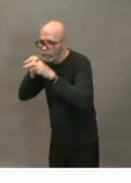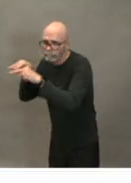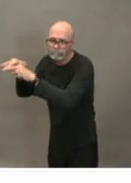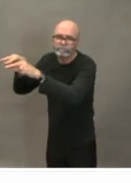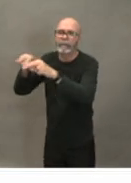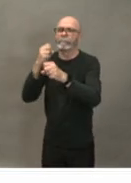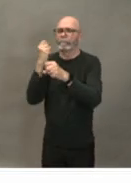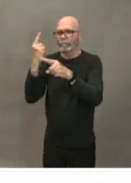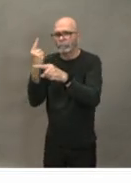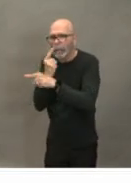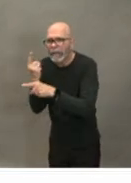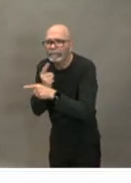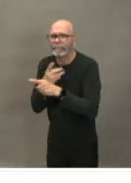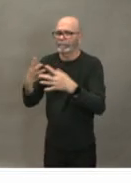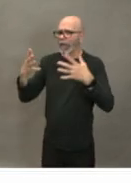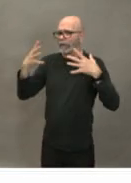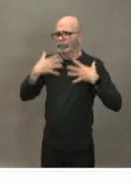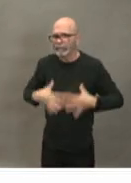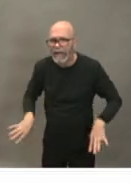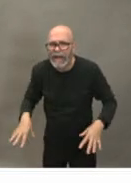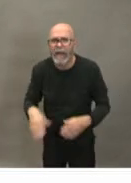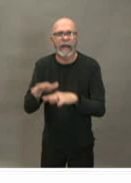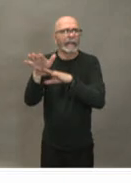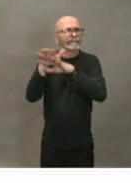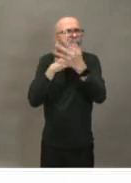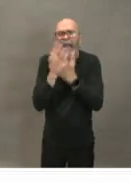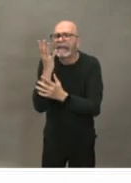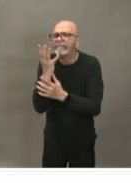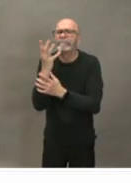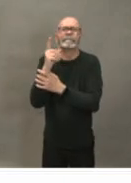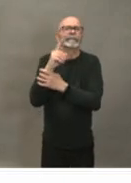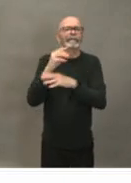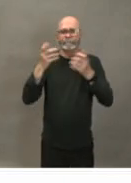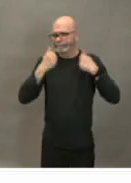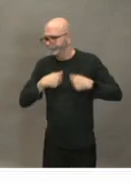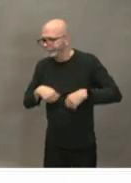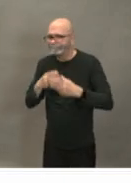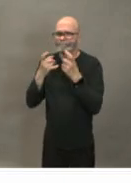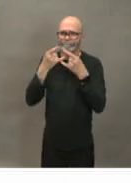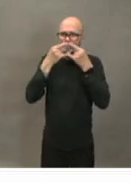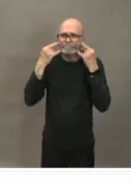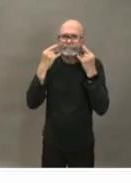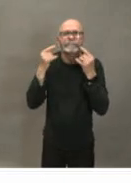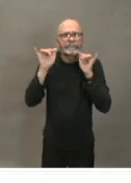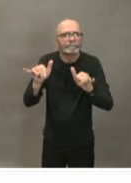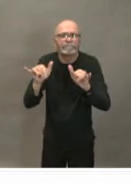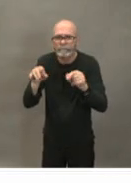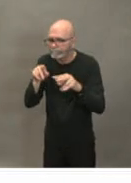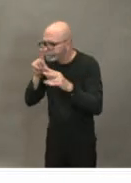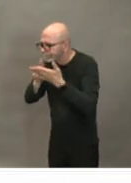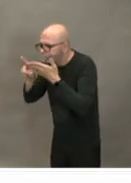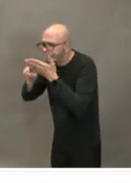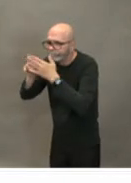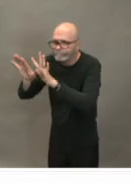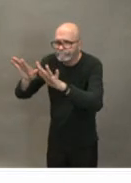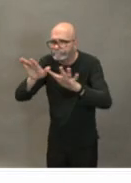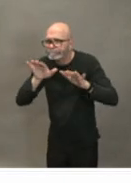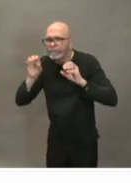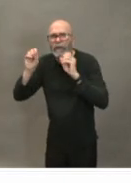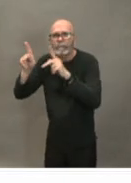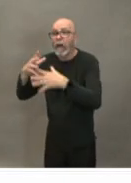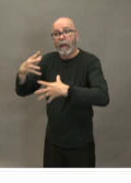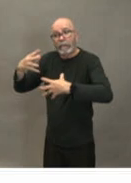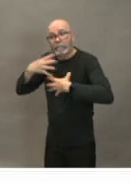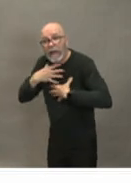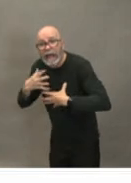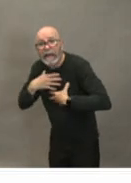gowns and gloves etc they're standard infection control measures for respiratory virus that should be in place